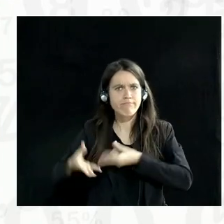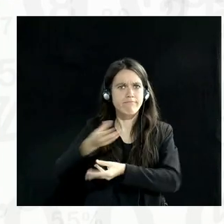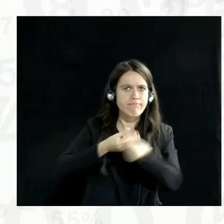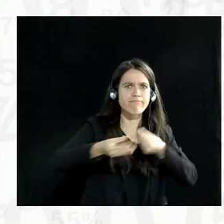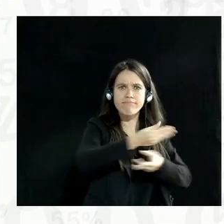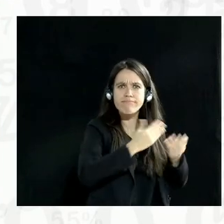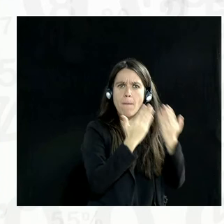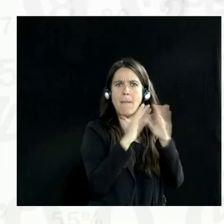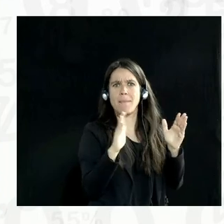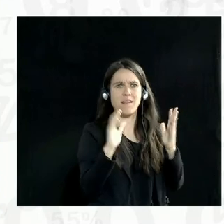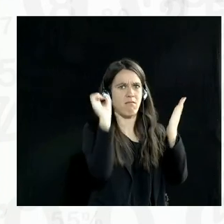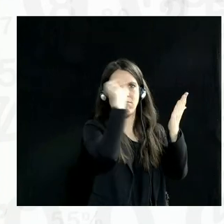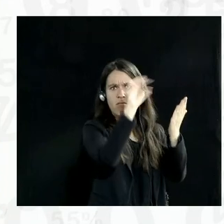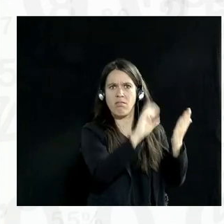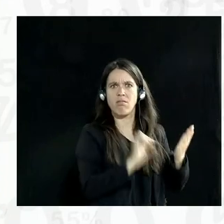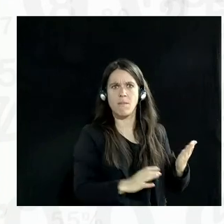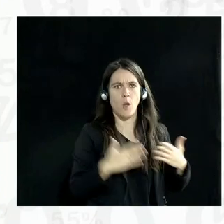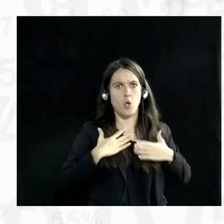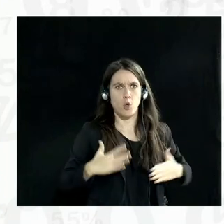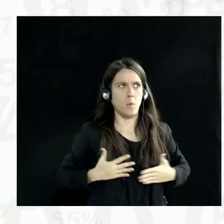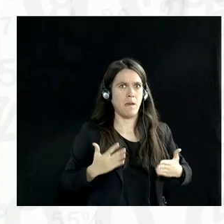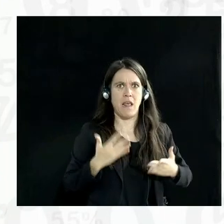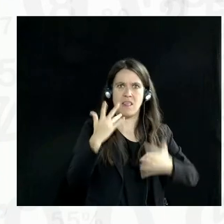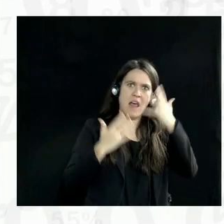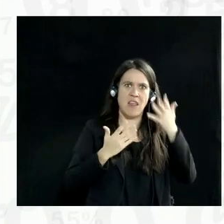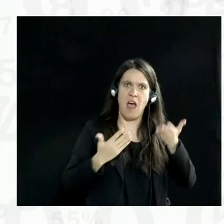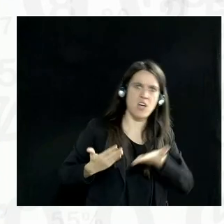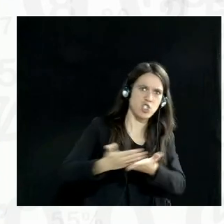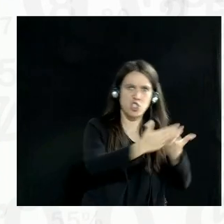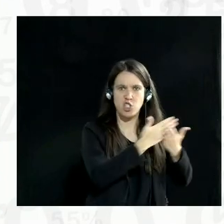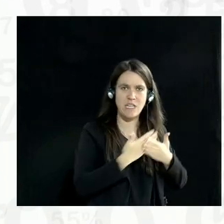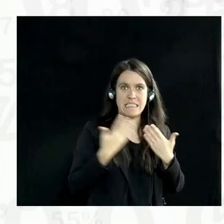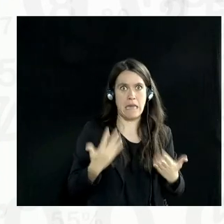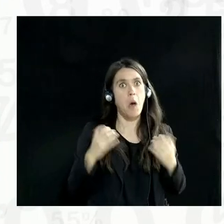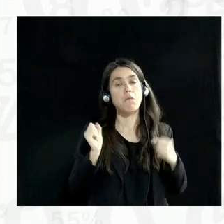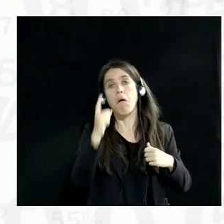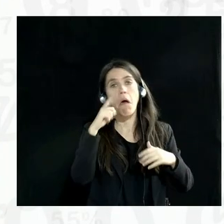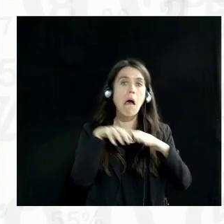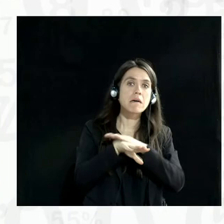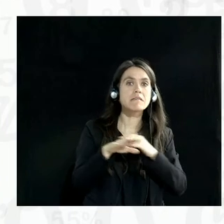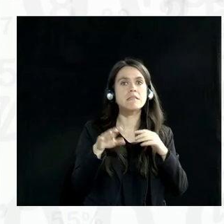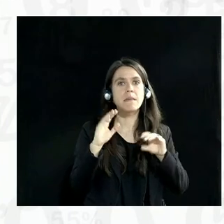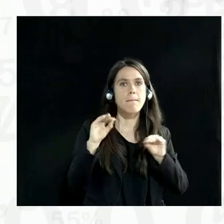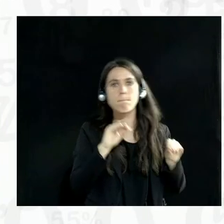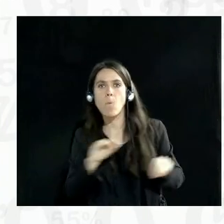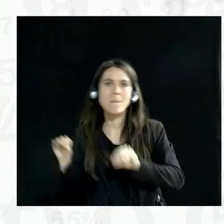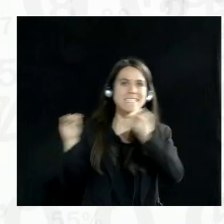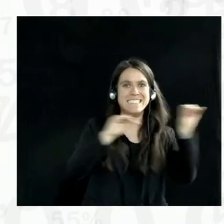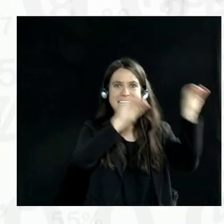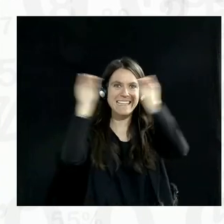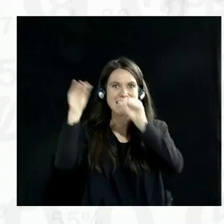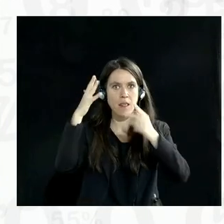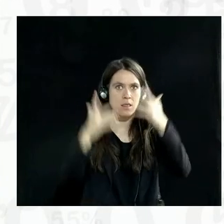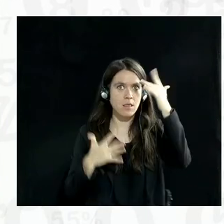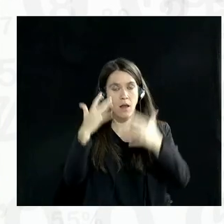portals, including humanitarian data exchange. So now you can regularly get access to the mobility data that drives a lot of these